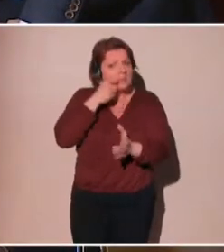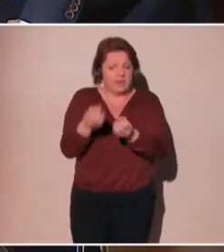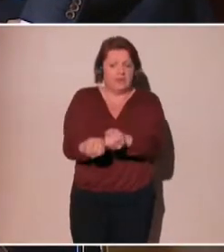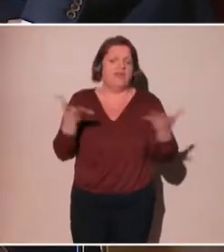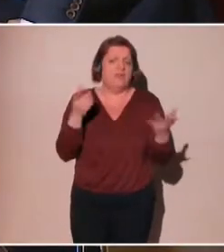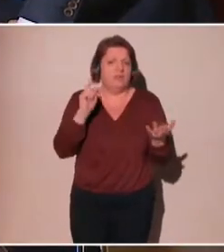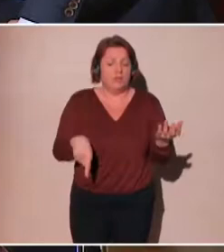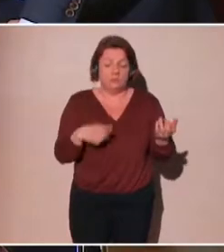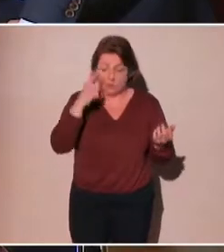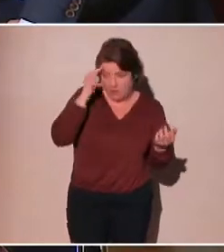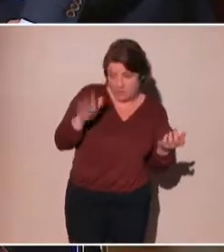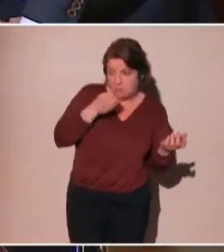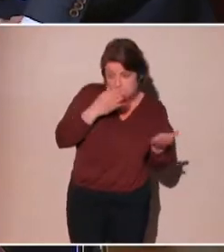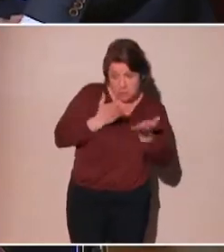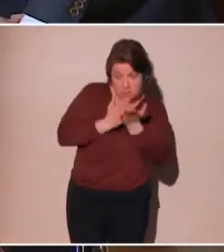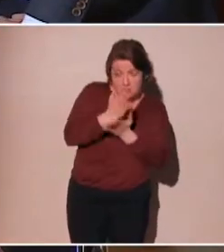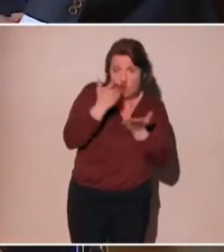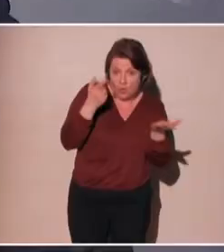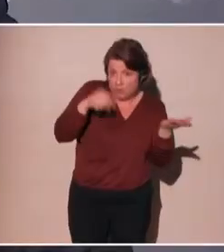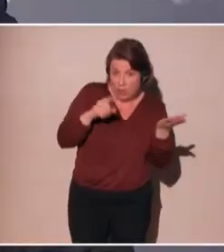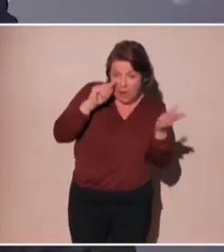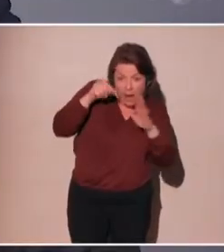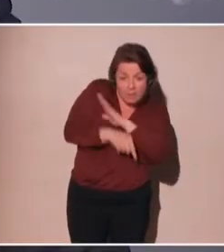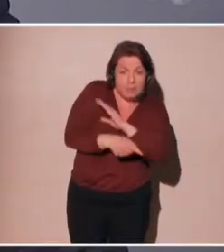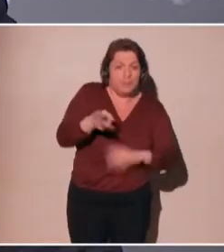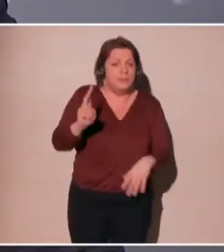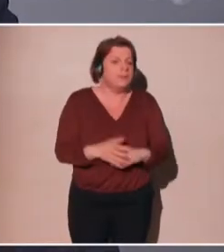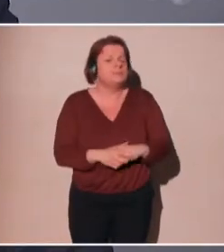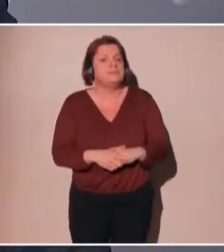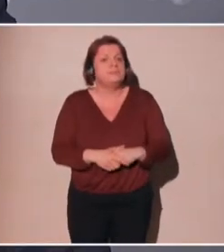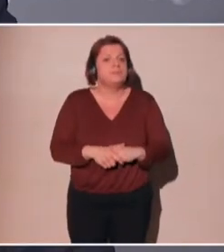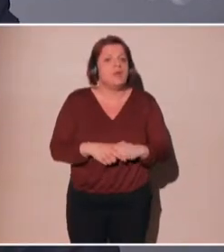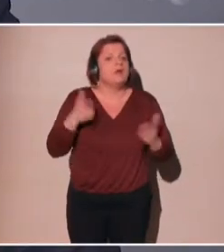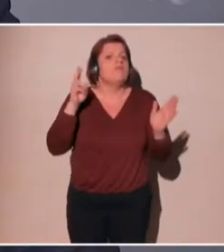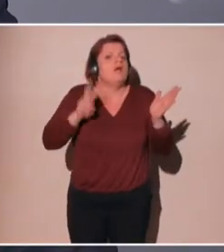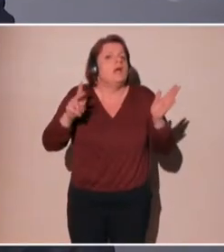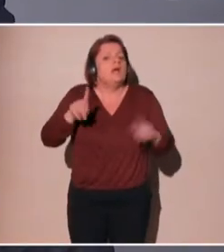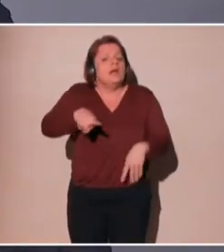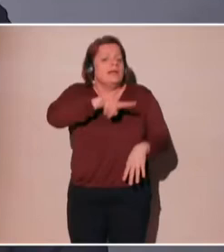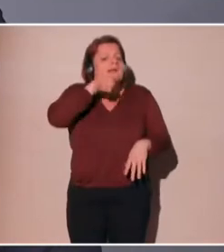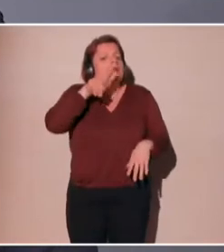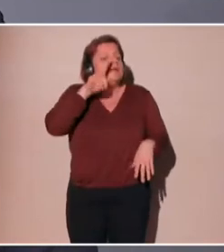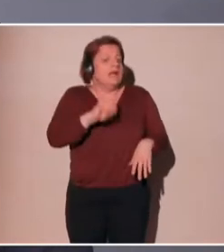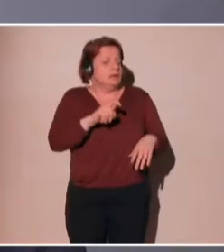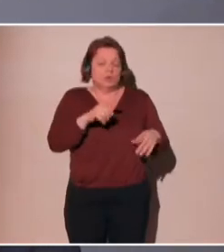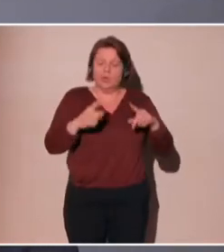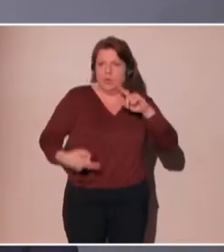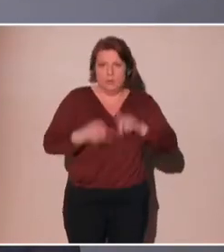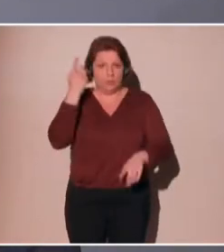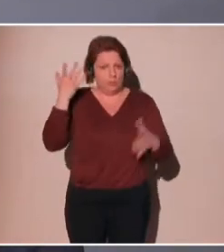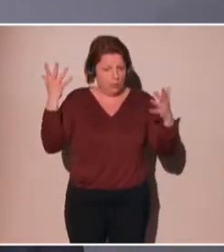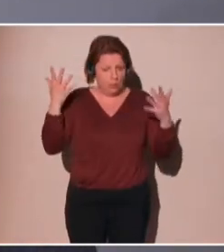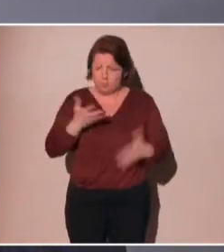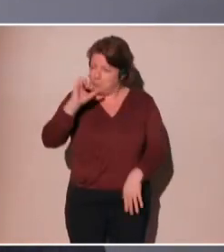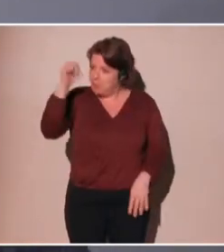this, supervising this. Do you think that's the right thing to do or should we go further? Well, I think it's indispensable to raise this